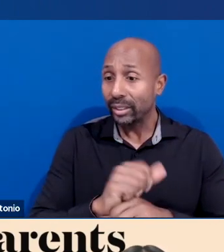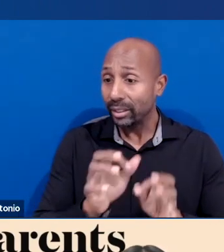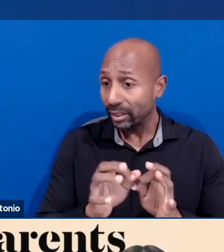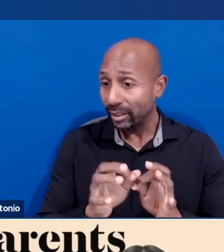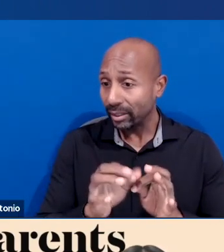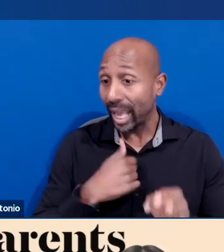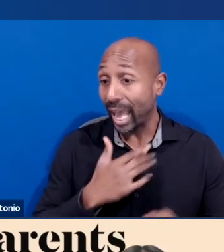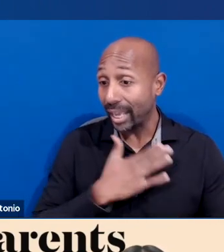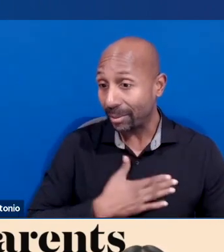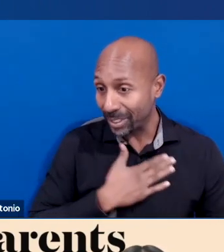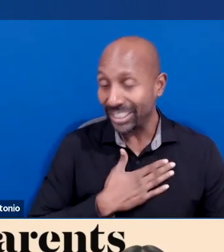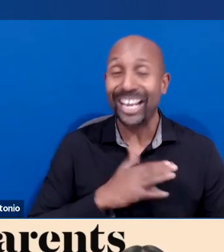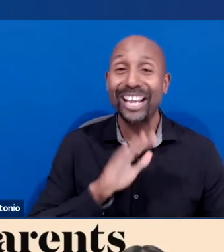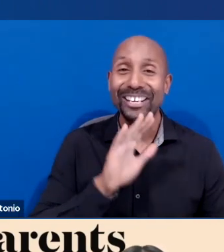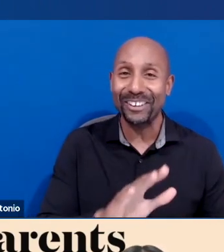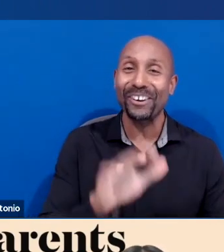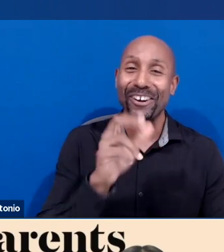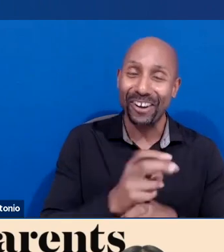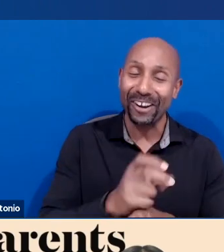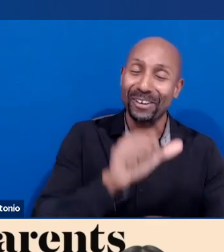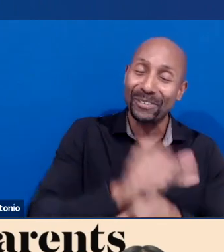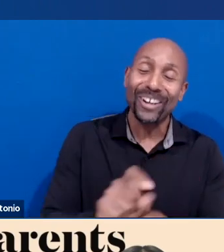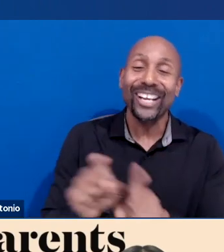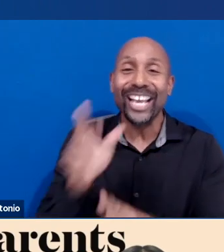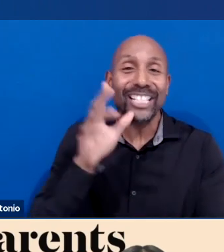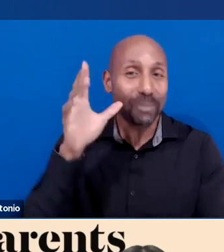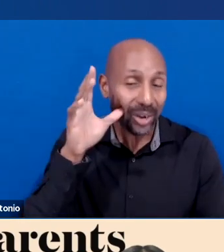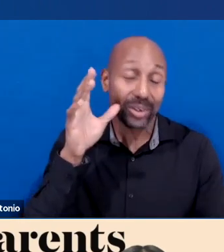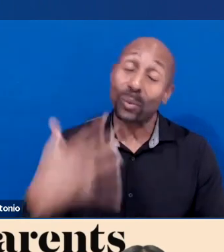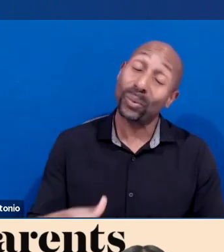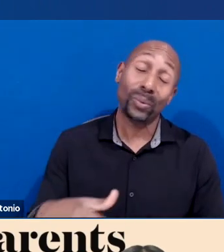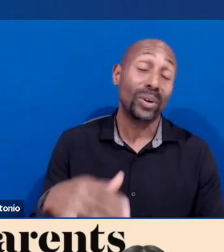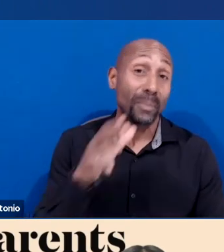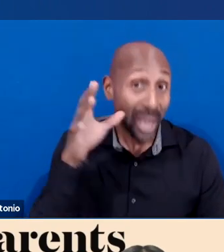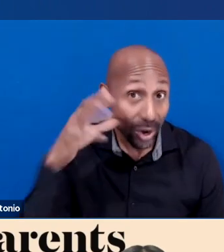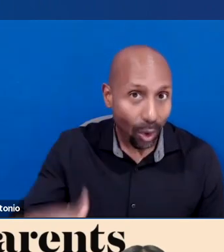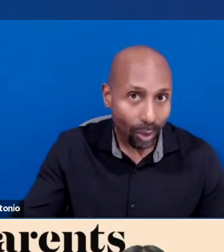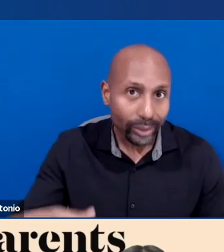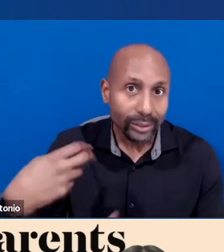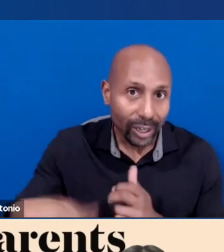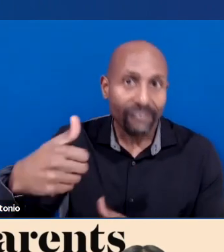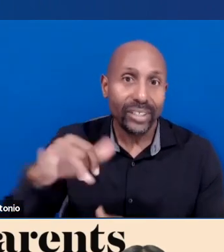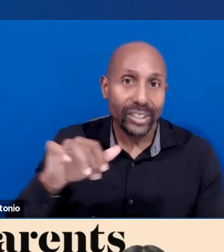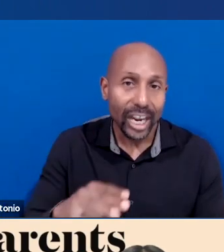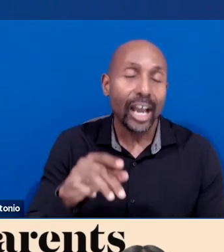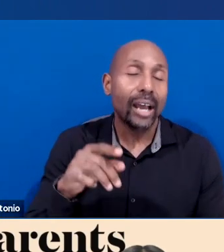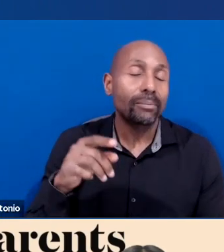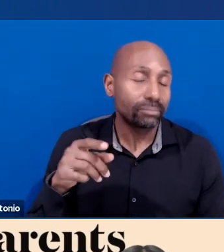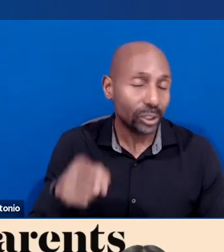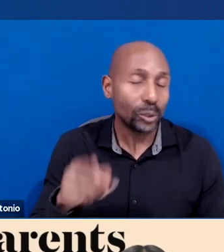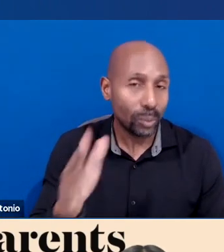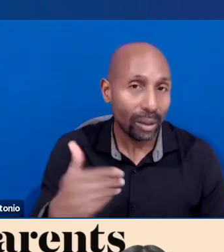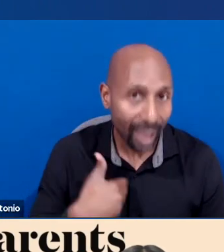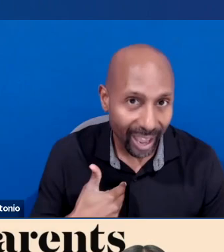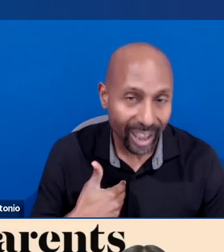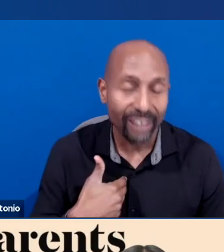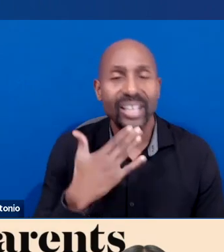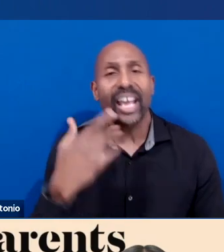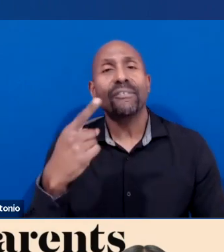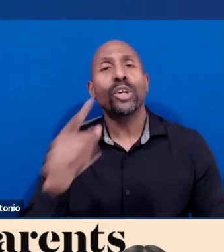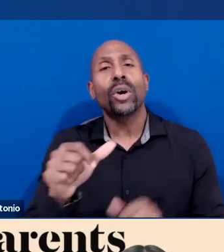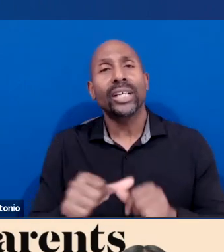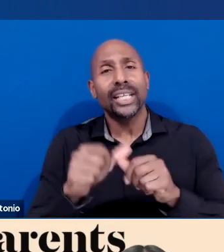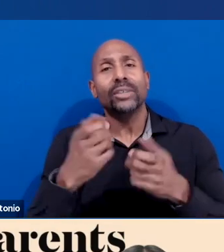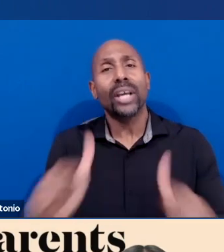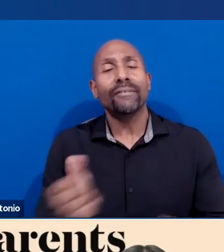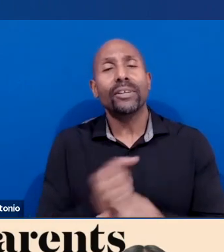I appreciate your hard work as a parent. I think being a parent is one of the hardest jobs that we'll ever do and appreciate your continued efforts